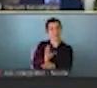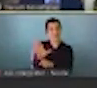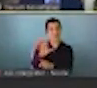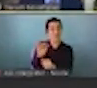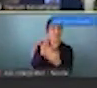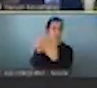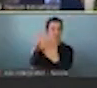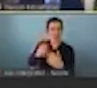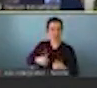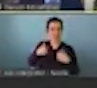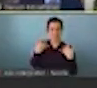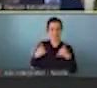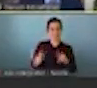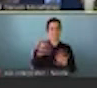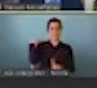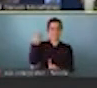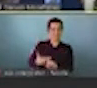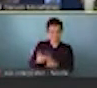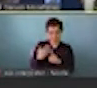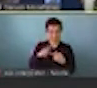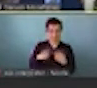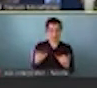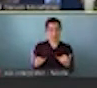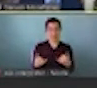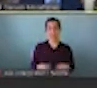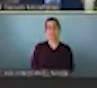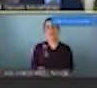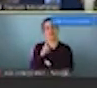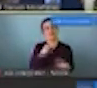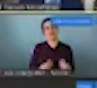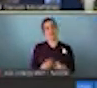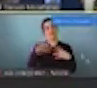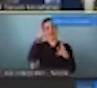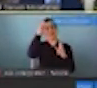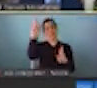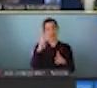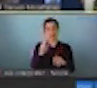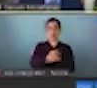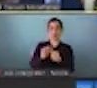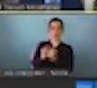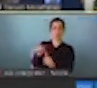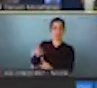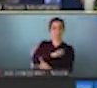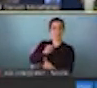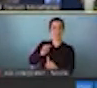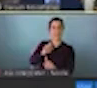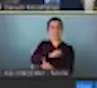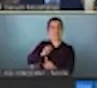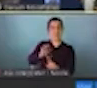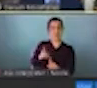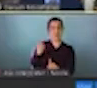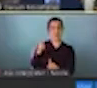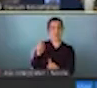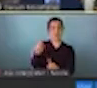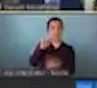life still today. And I've been just incredibly honored to be able to work with him over the last year and a half on food and